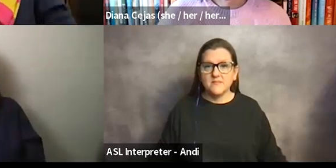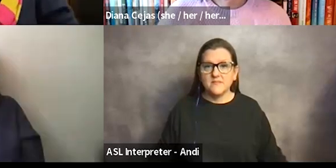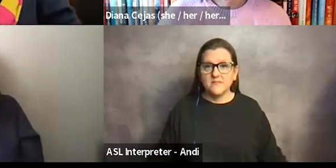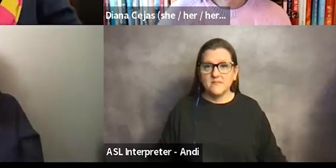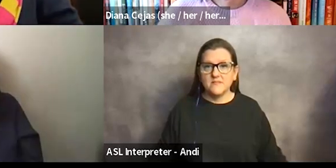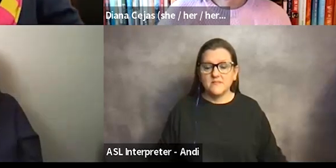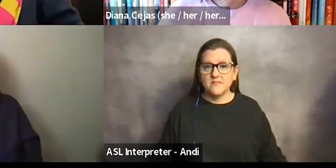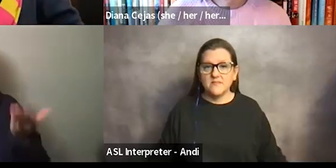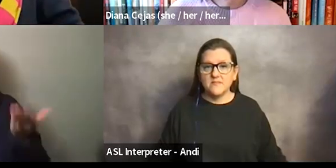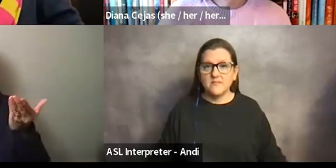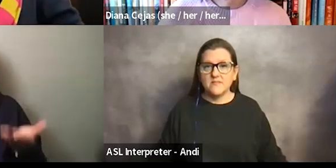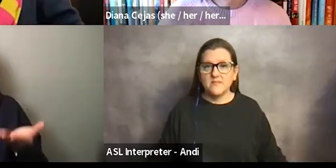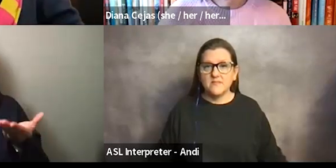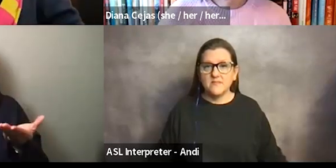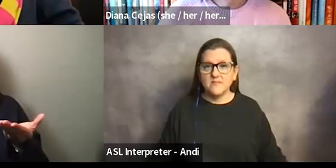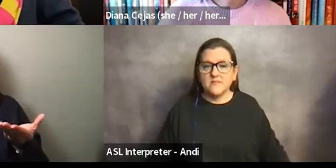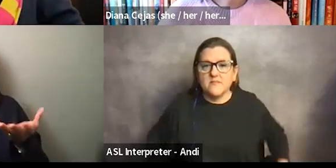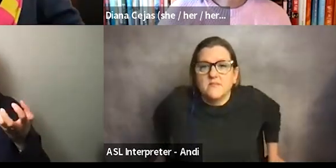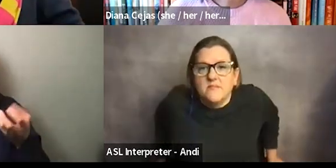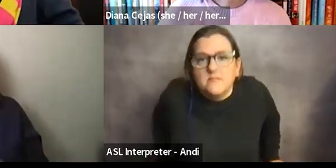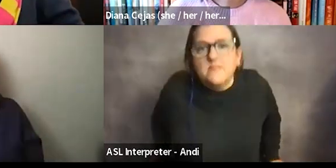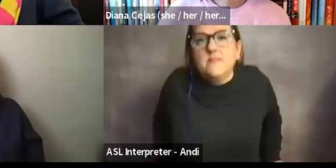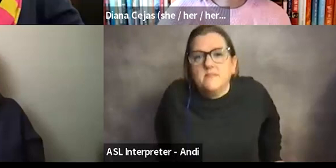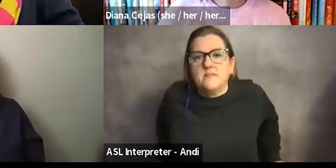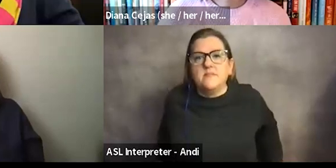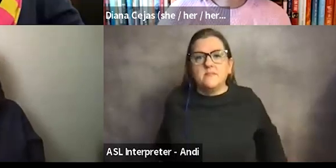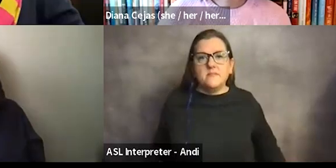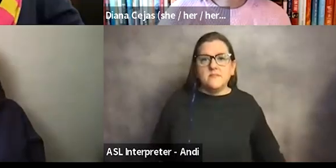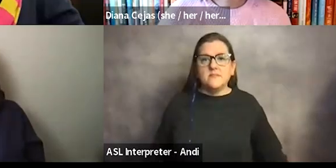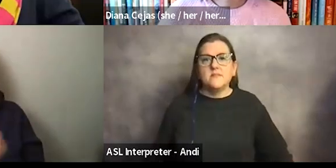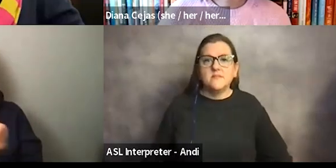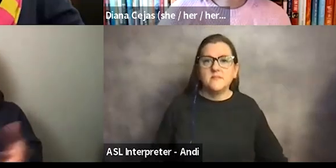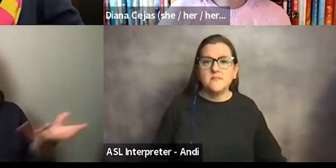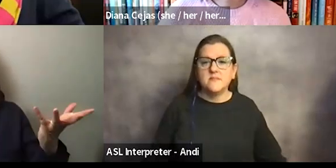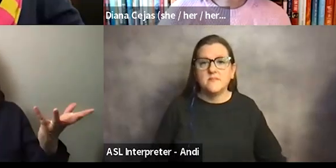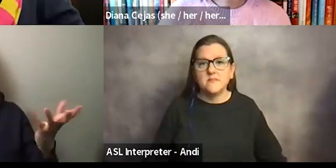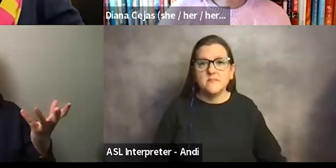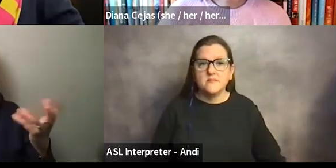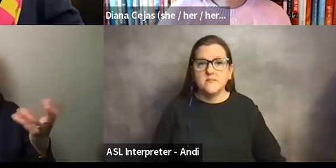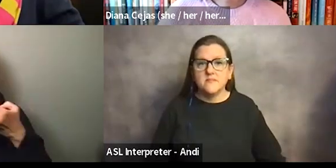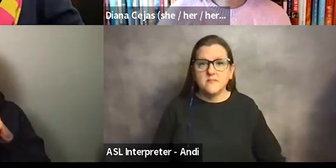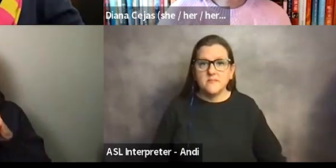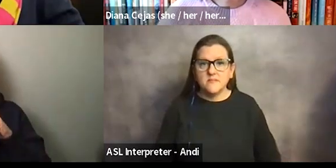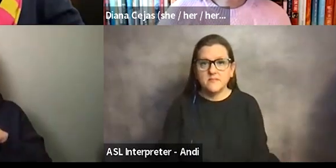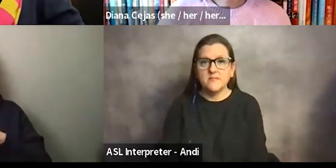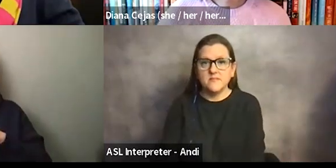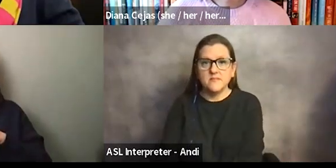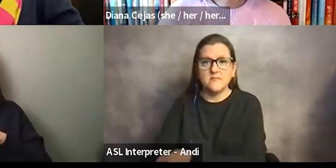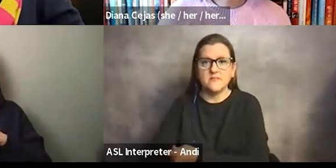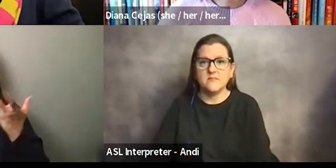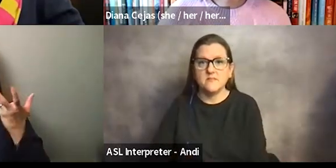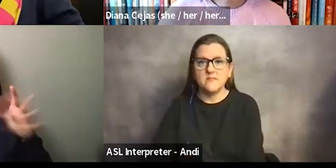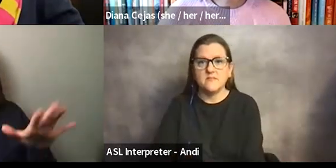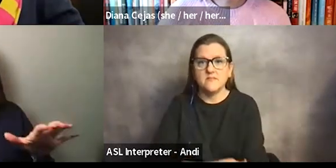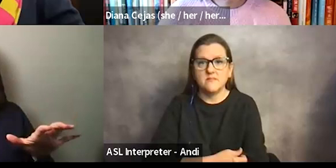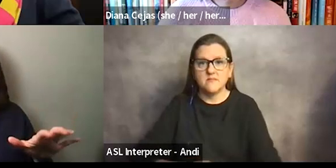I just want it all out there, out there on the table. So if there's going to be a problem where you're not interested in, in having me, because I have this disability that, you know, there's